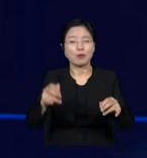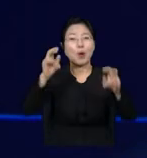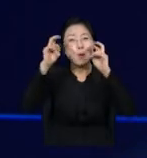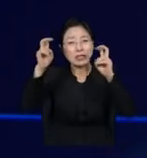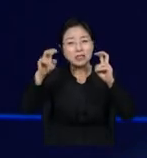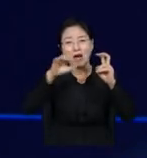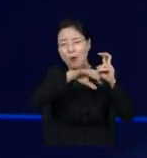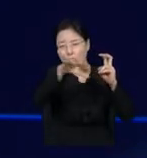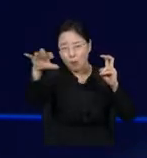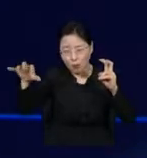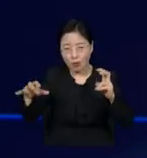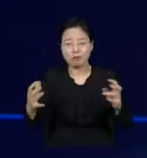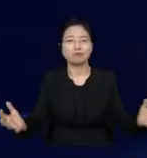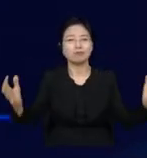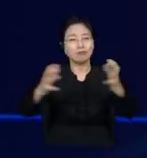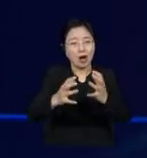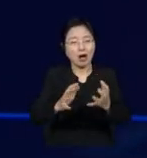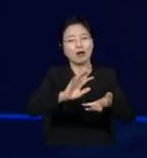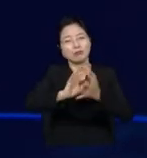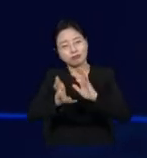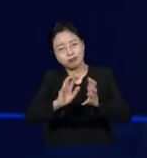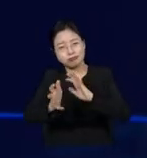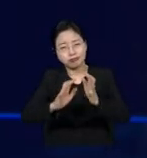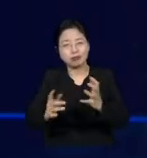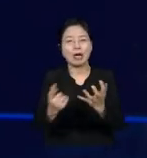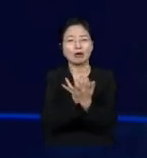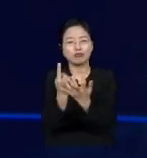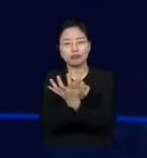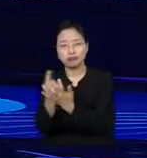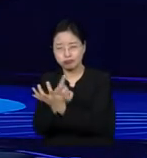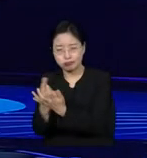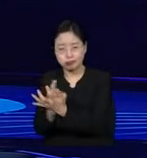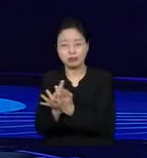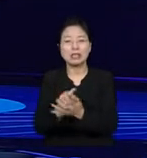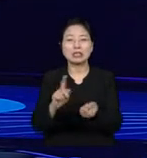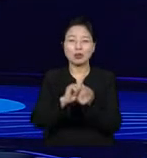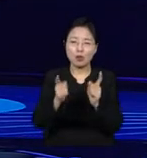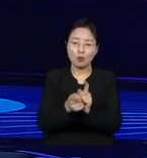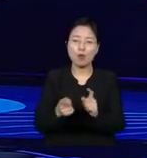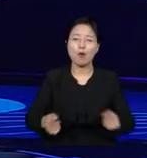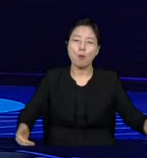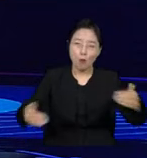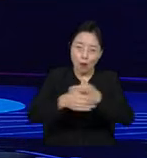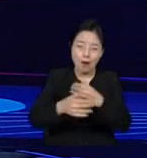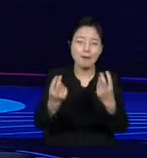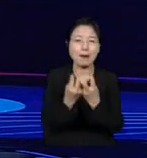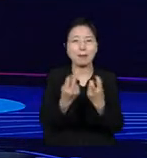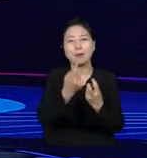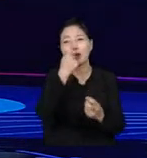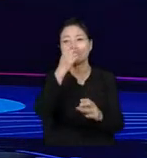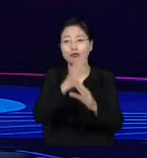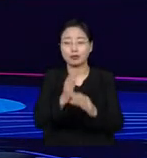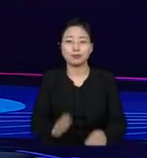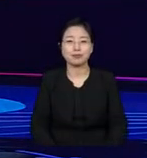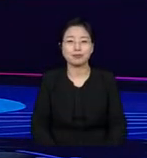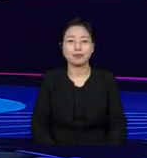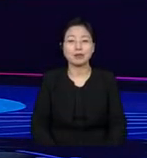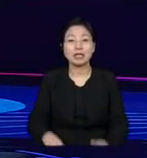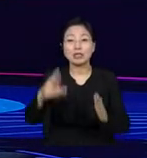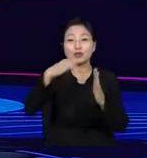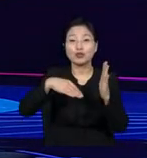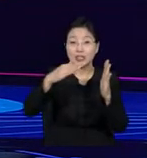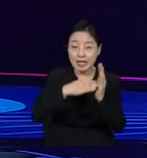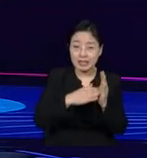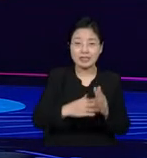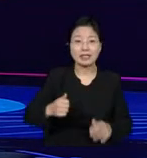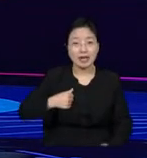build more empathy and a better understanding of our diversity. We're active in New Zealand, Canada, Peru and the US.